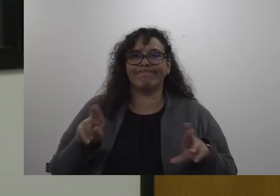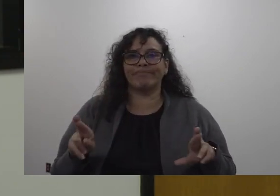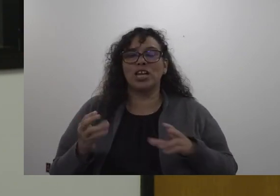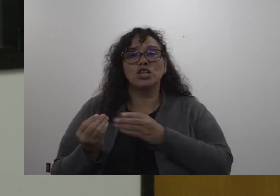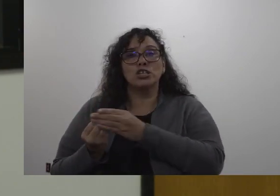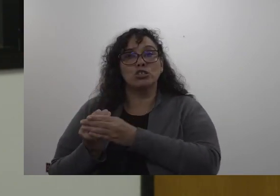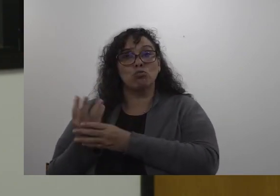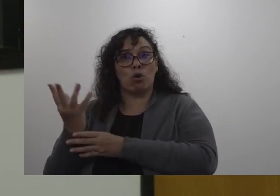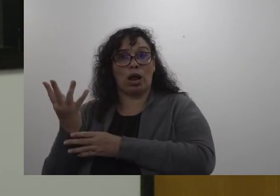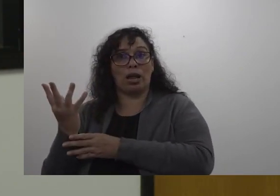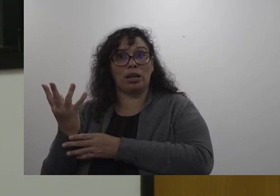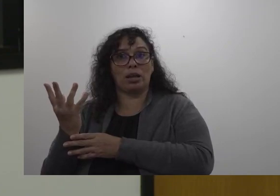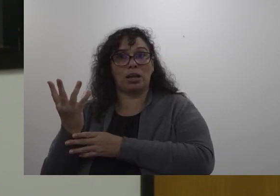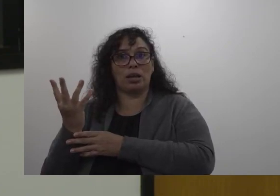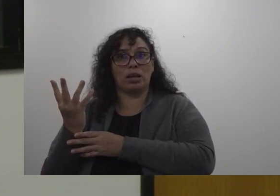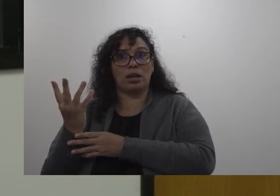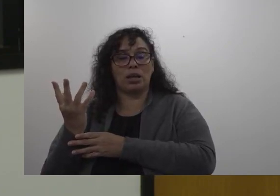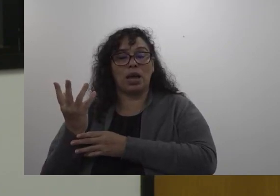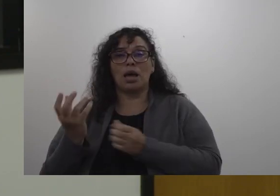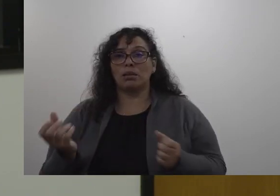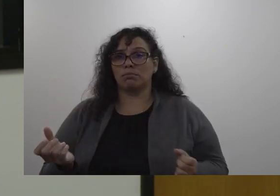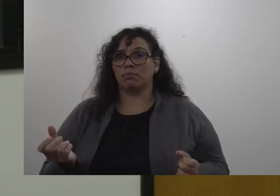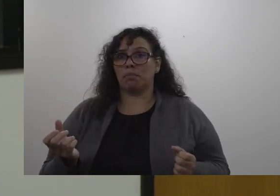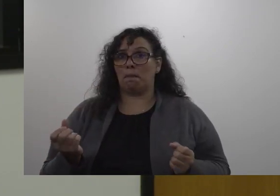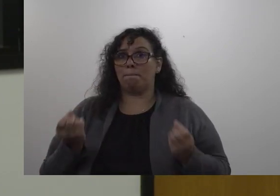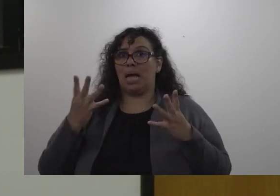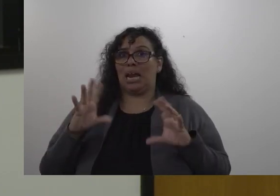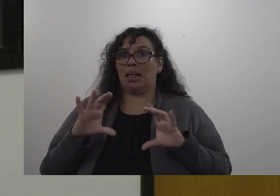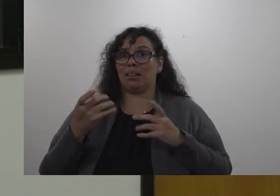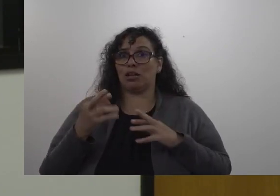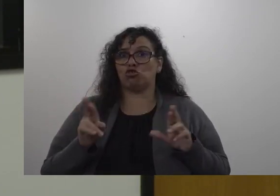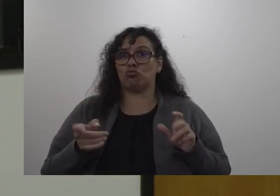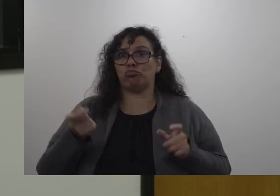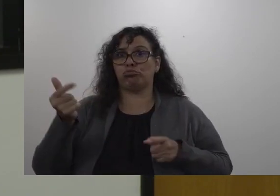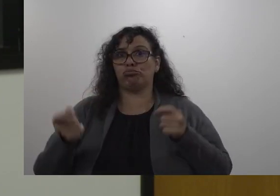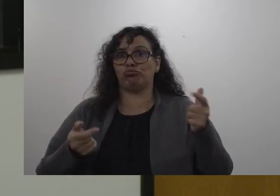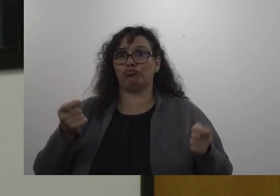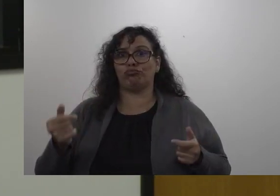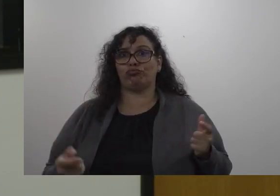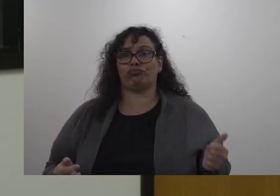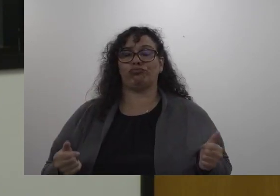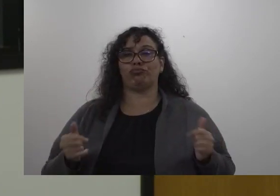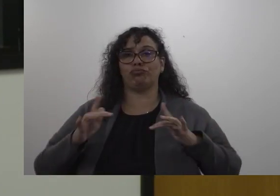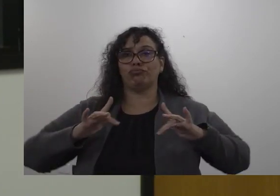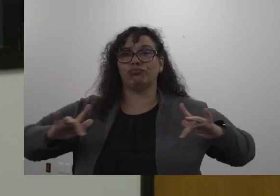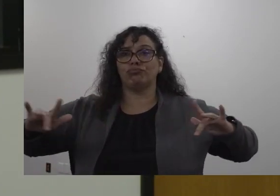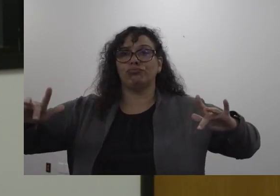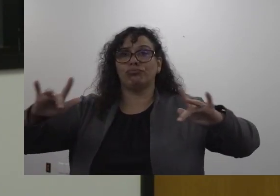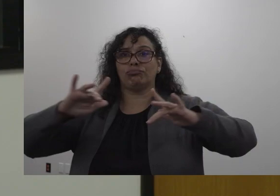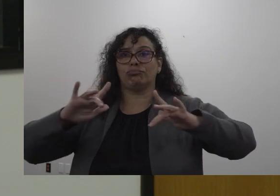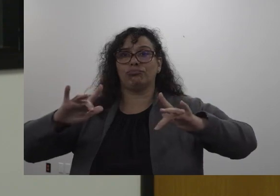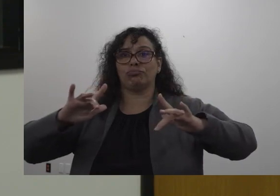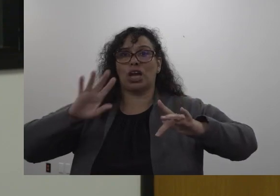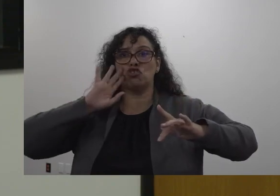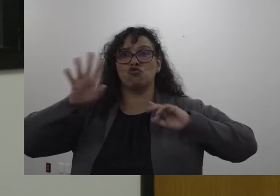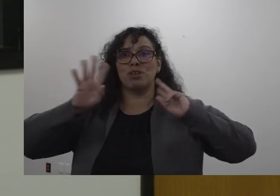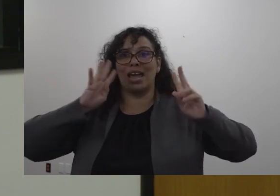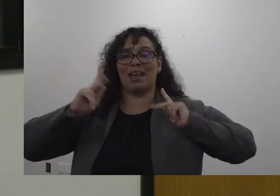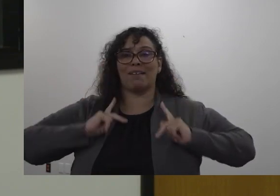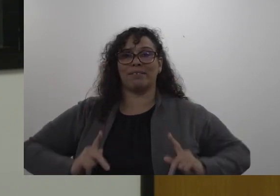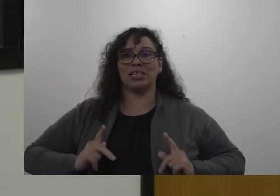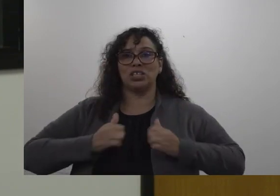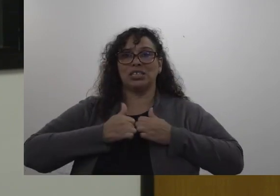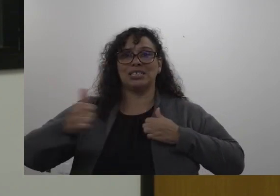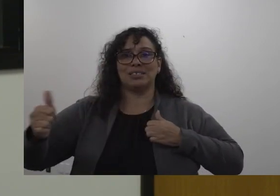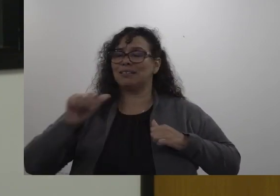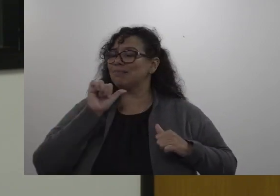classrooms were cleared out teachers support staff cleared those classrooms out to create physical distancing while it may not be